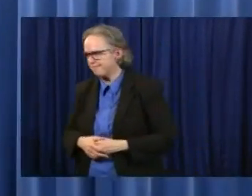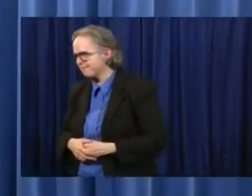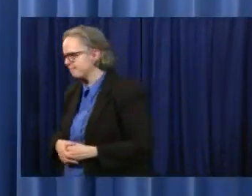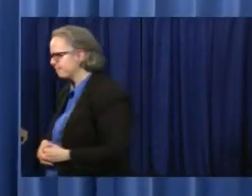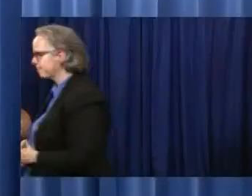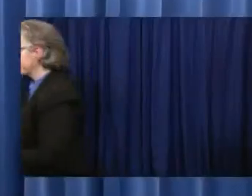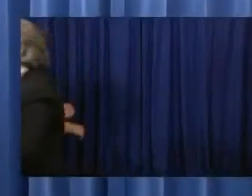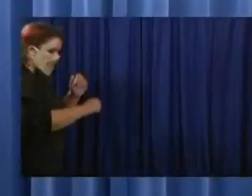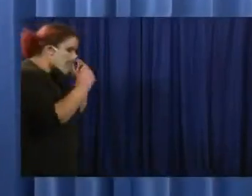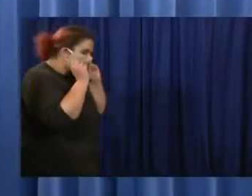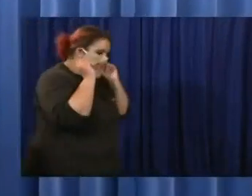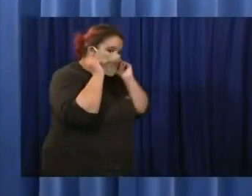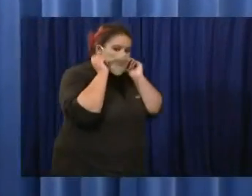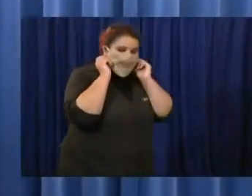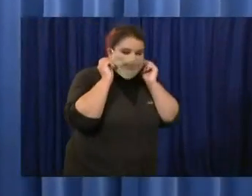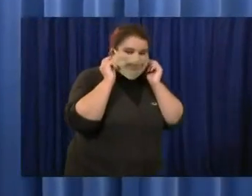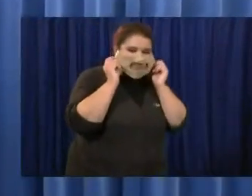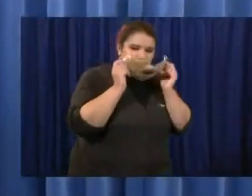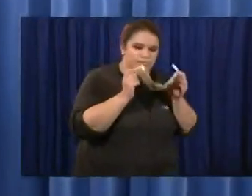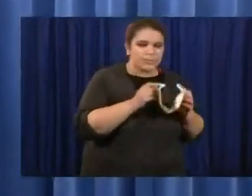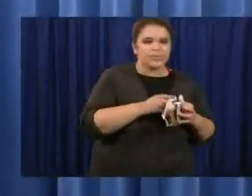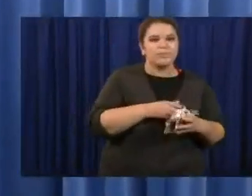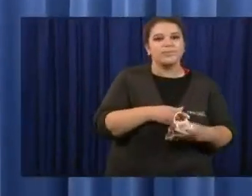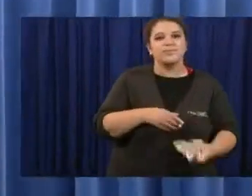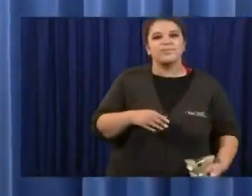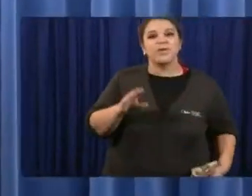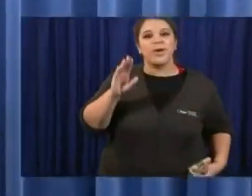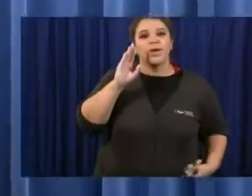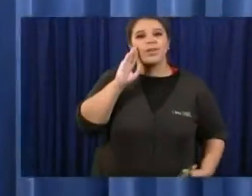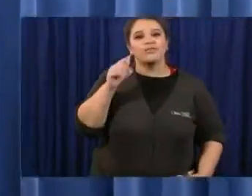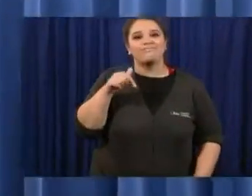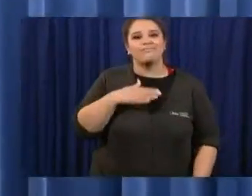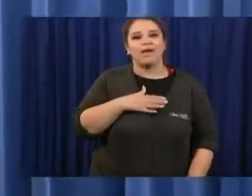Hello, Governor. This question is for the Lieutenant Governor.